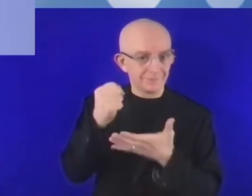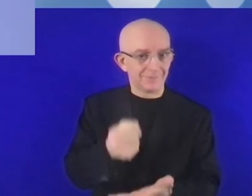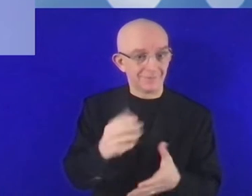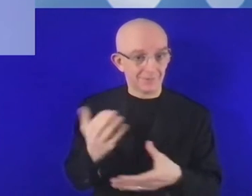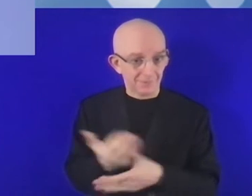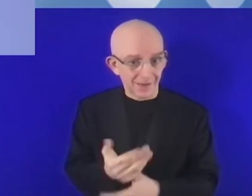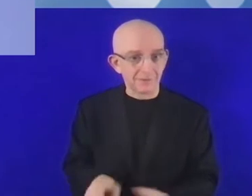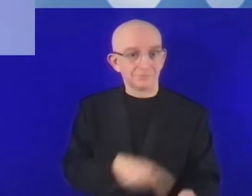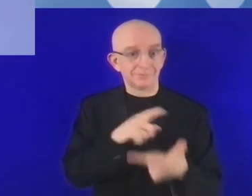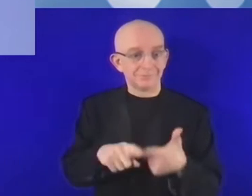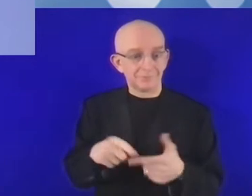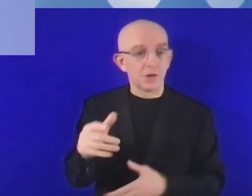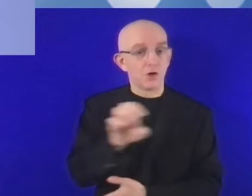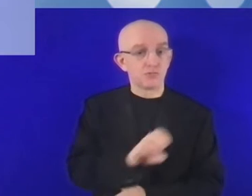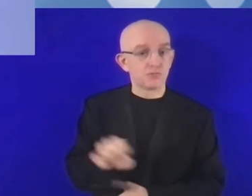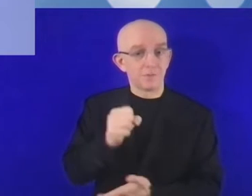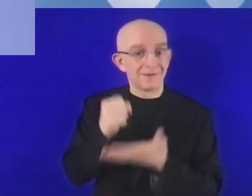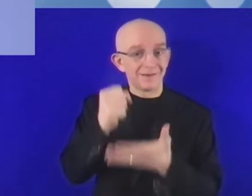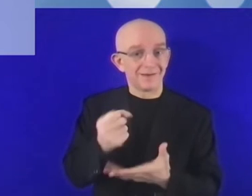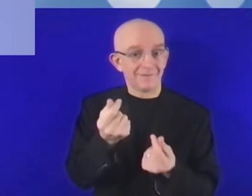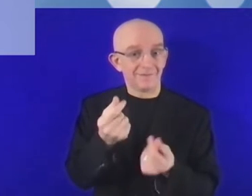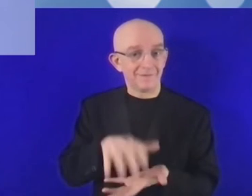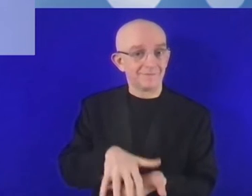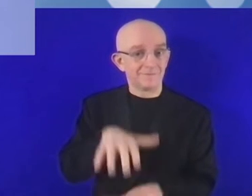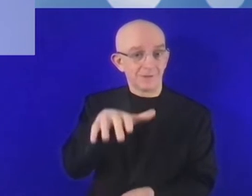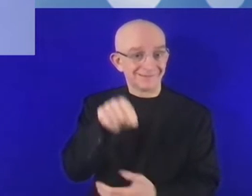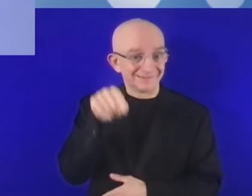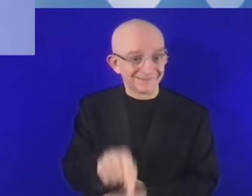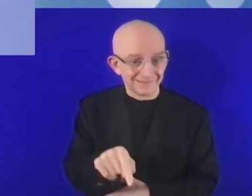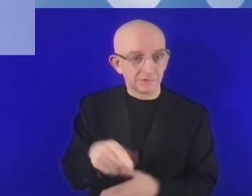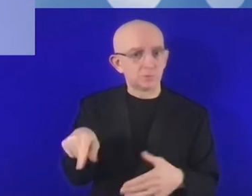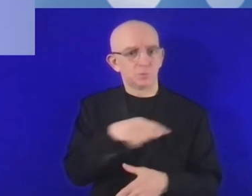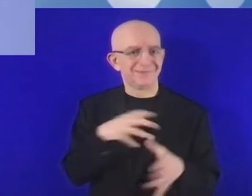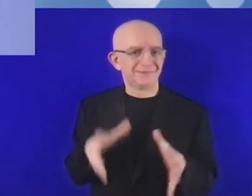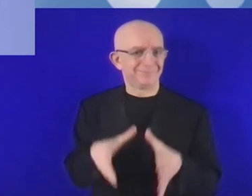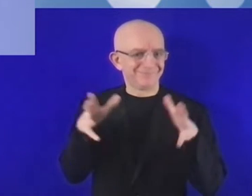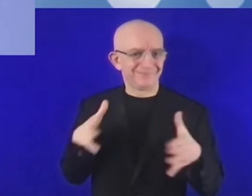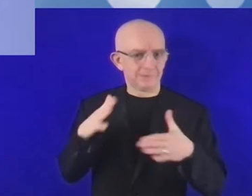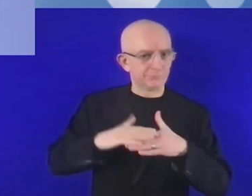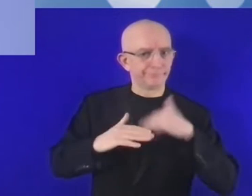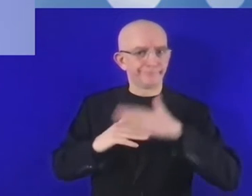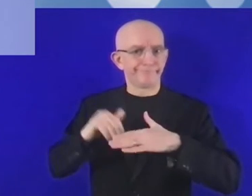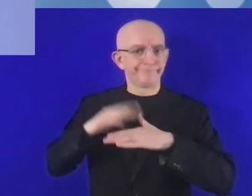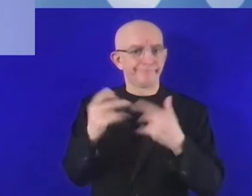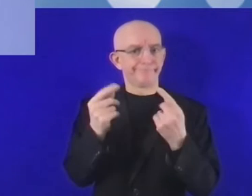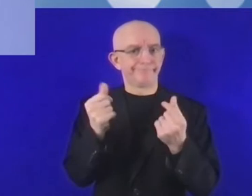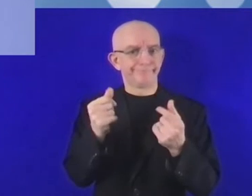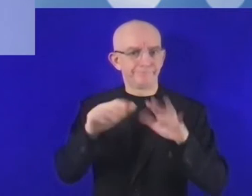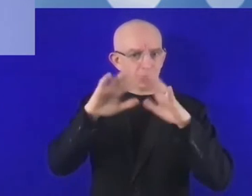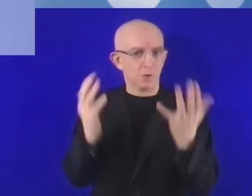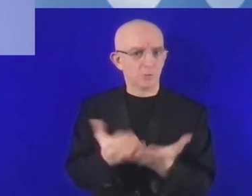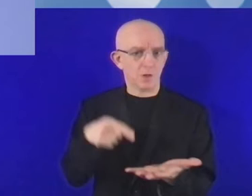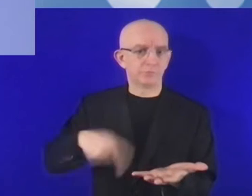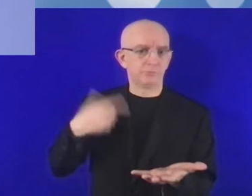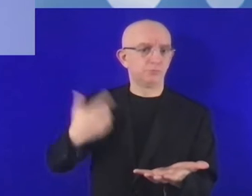providers of financing in areas of climate innovation and digitalization with around